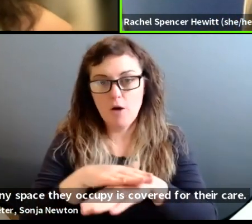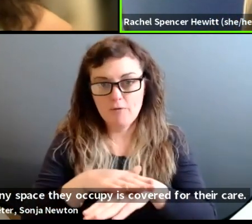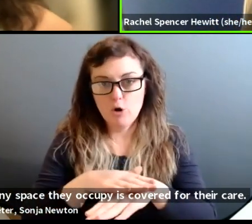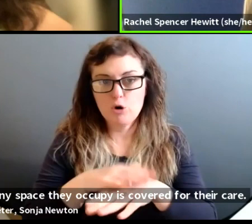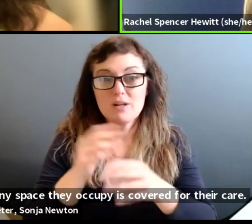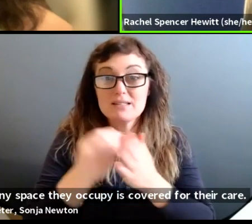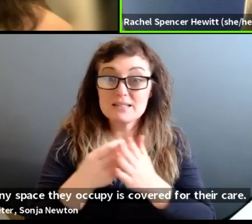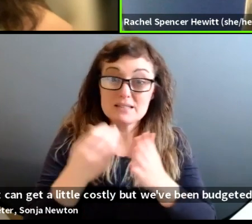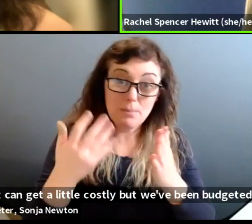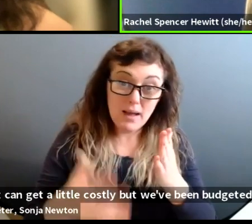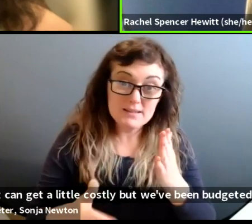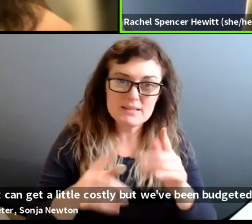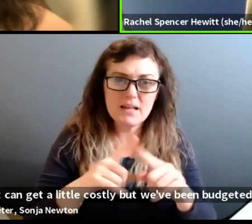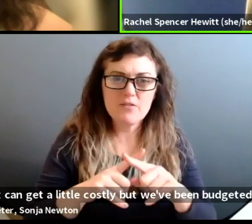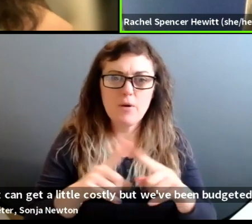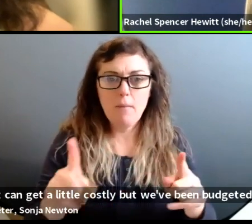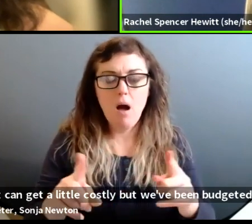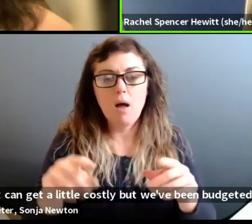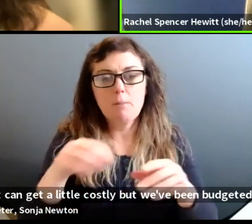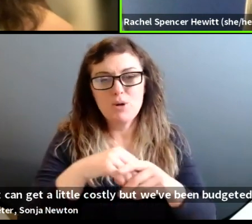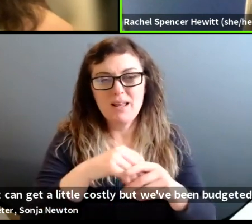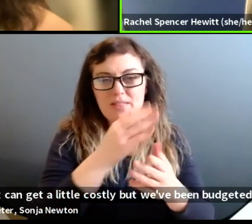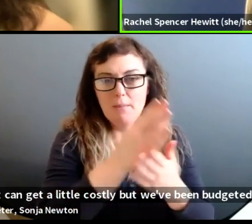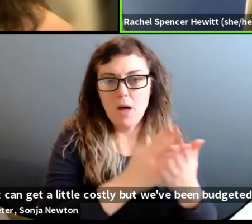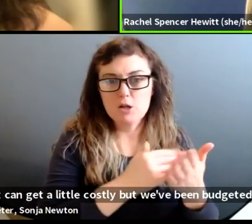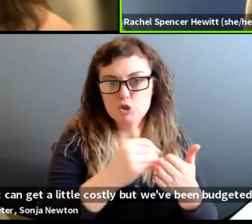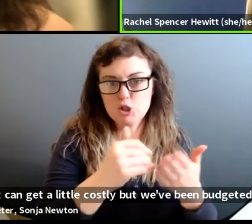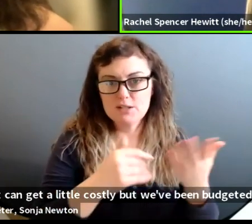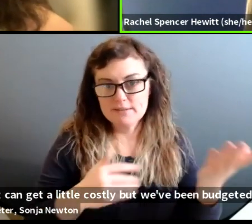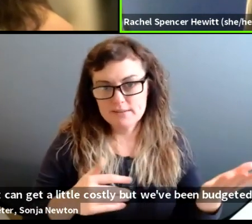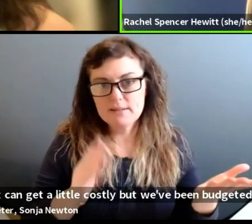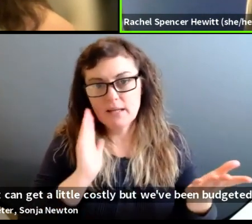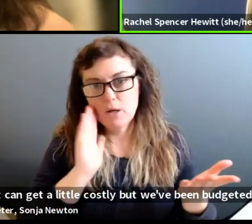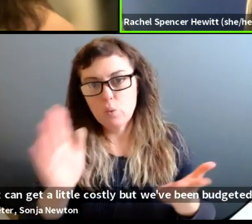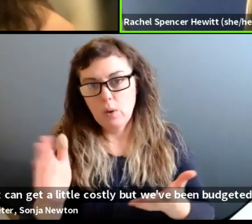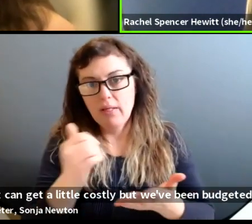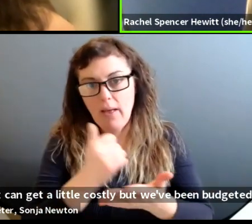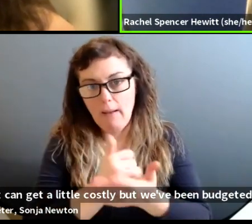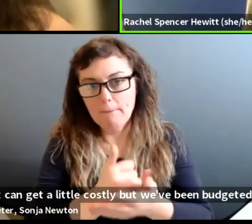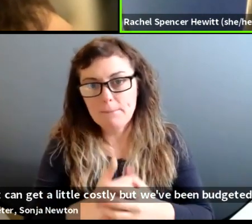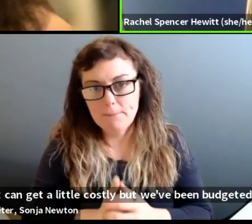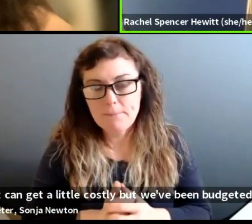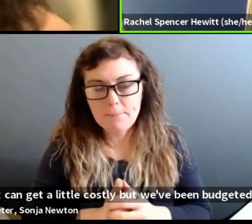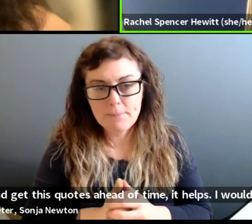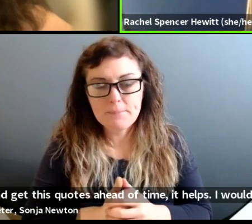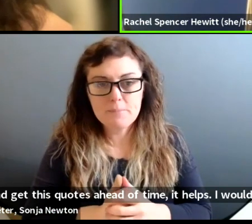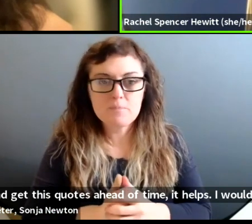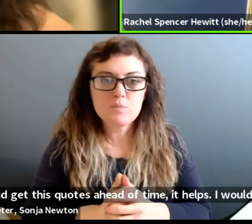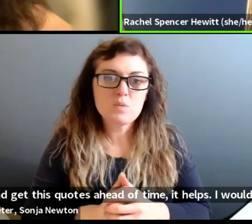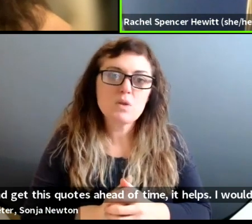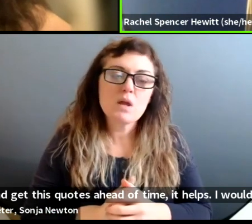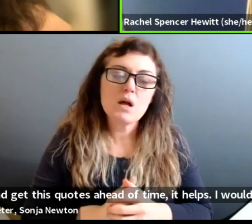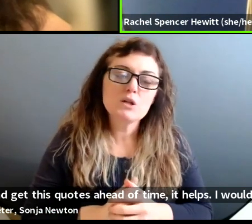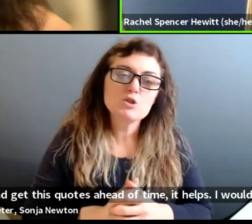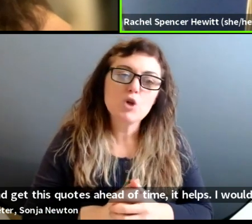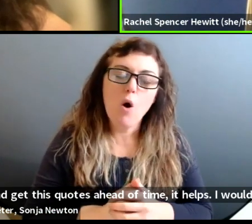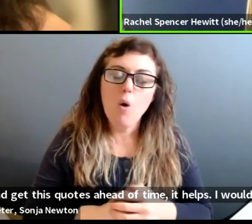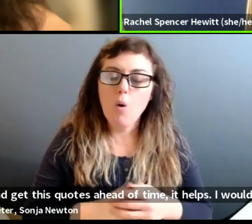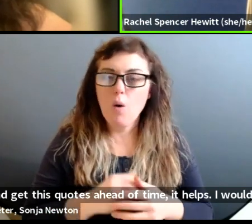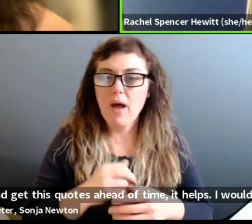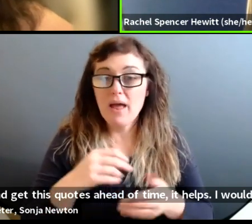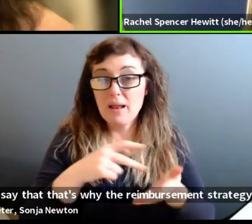but when you budgeted in and you get this close ahead of time, it helps. I would also say that that's why the reimbursement strategy is helpful so that